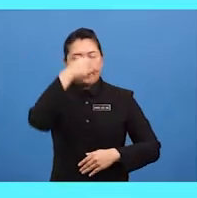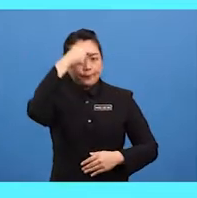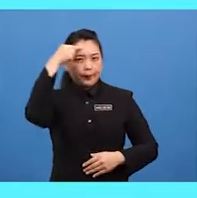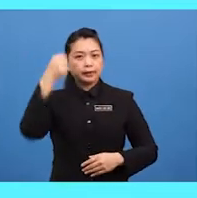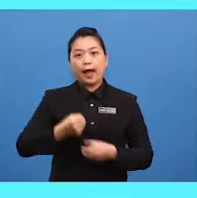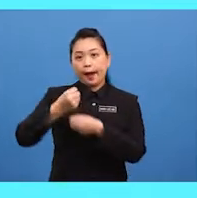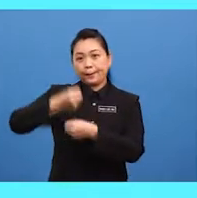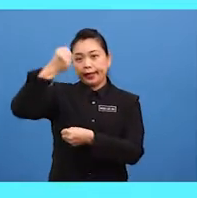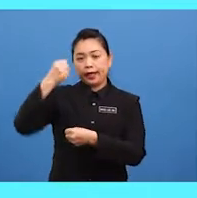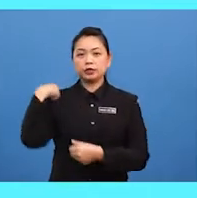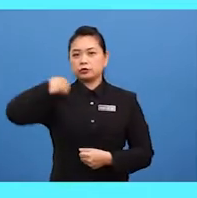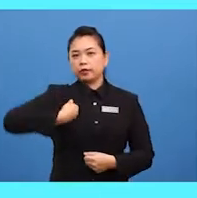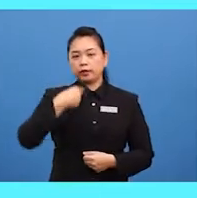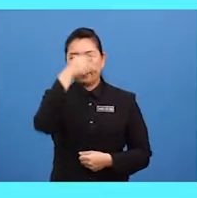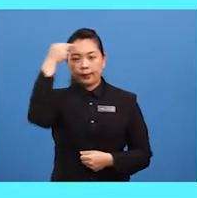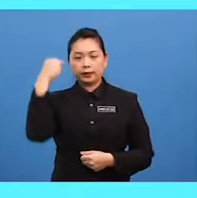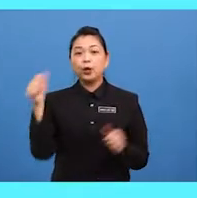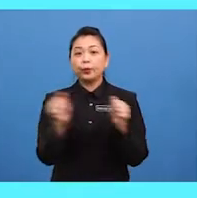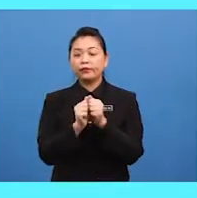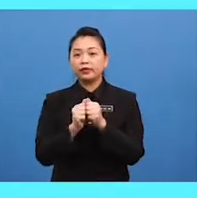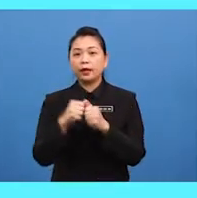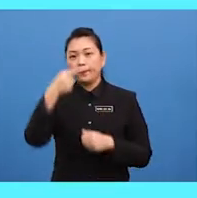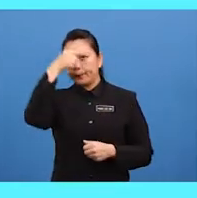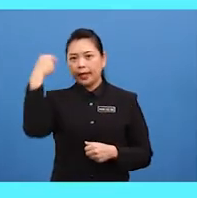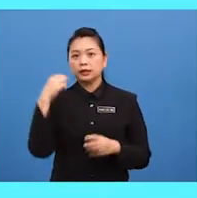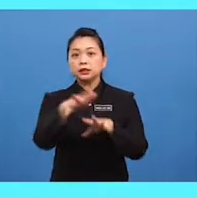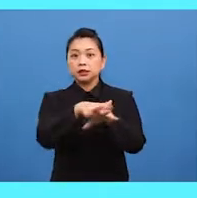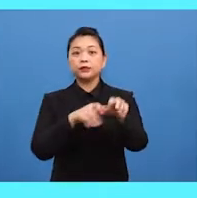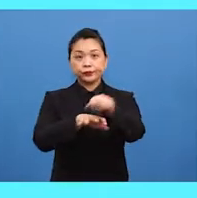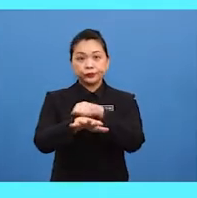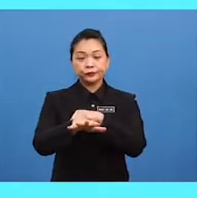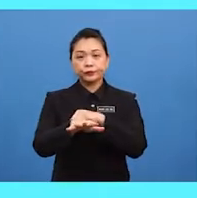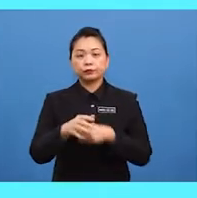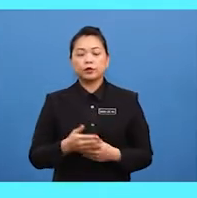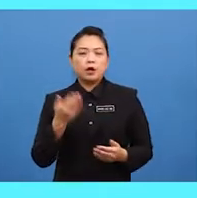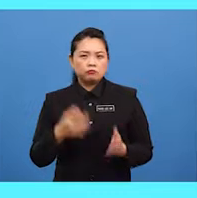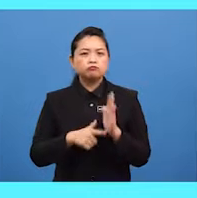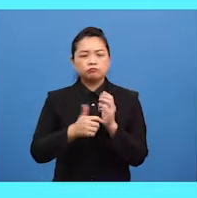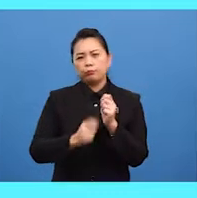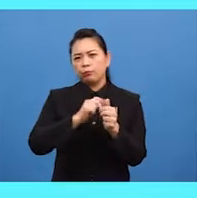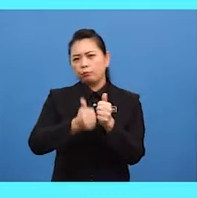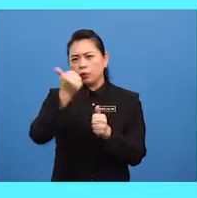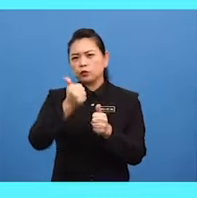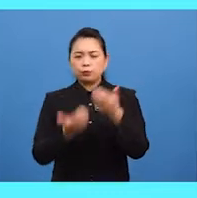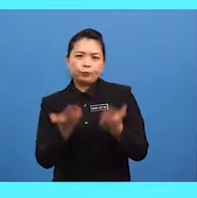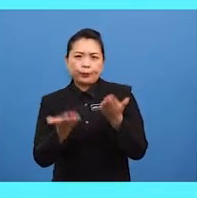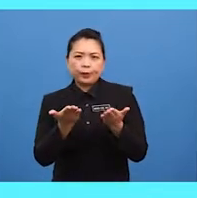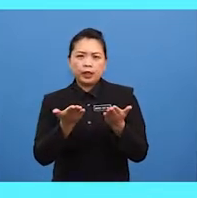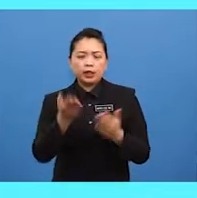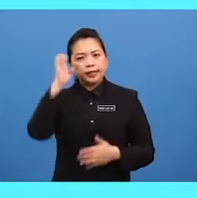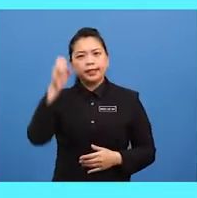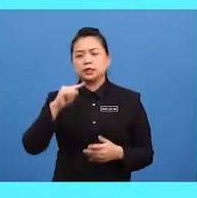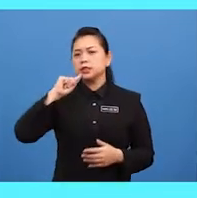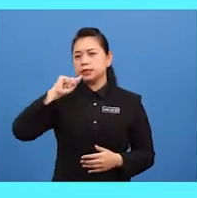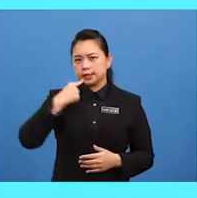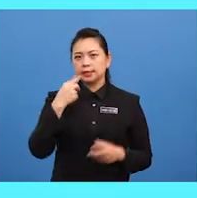and carrying a black bag with a black gloved pants most probably he's a serious